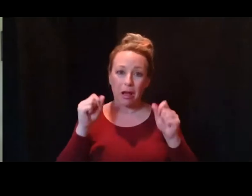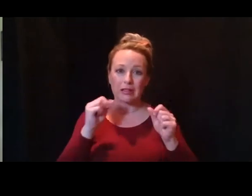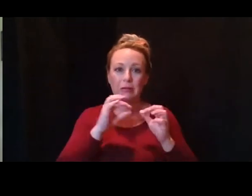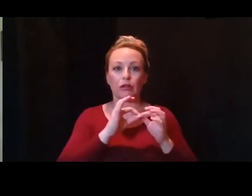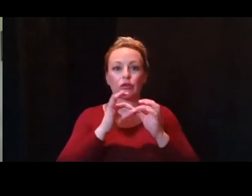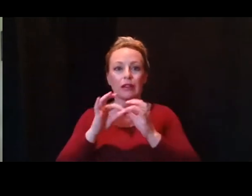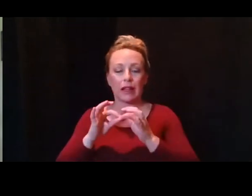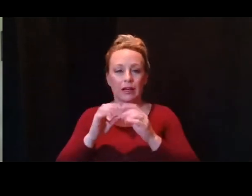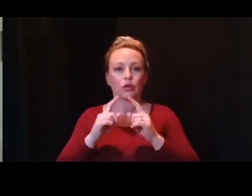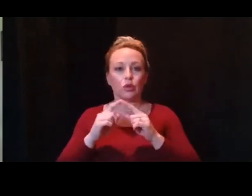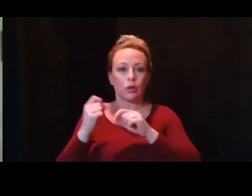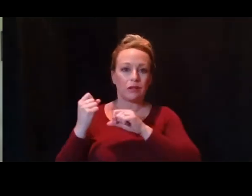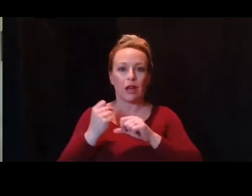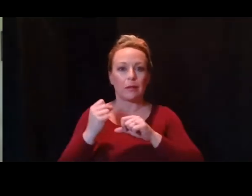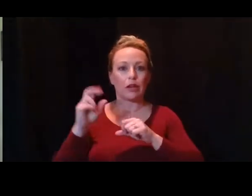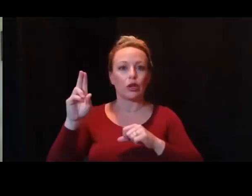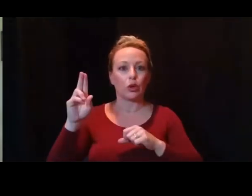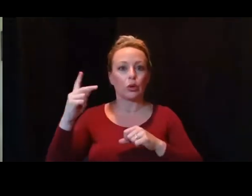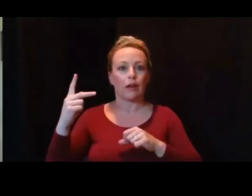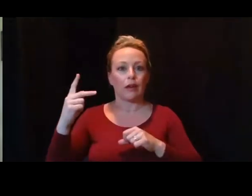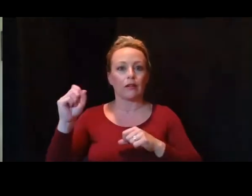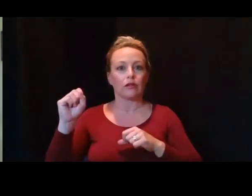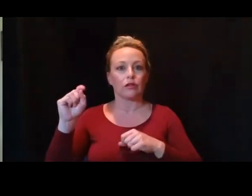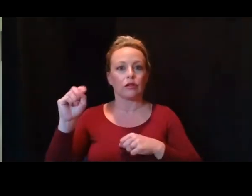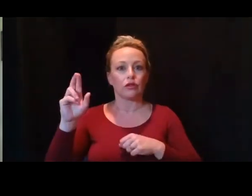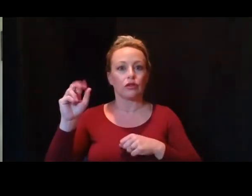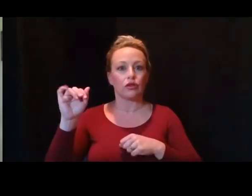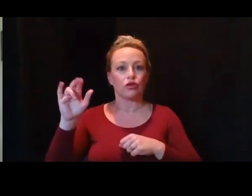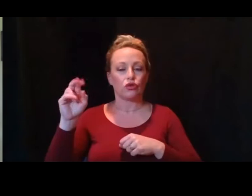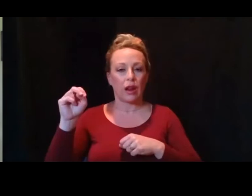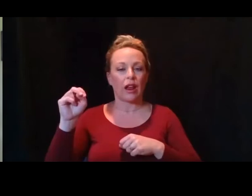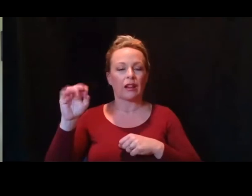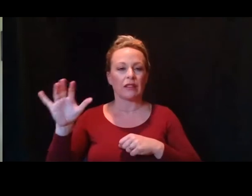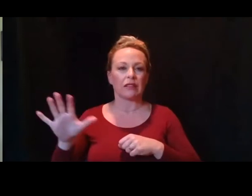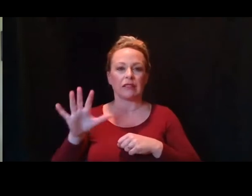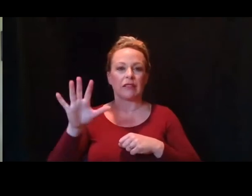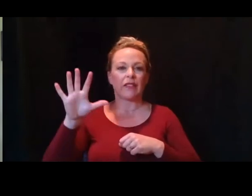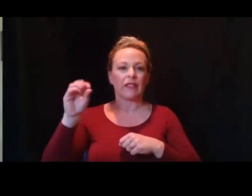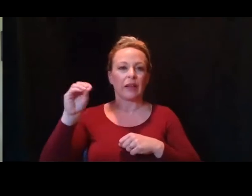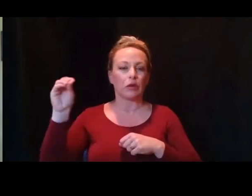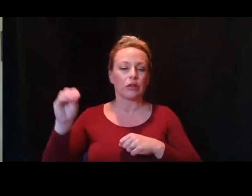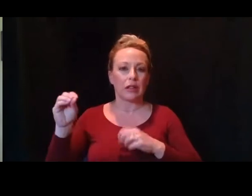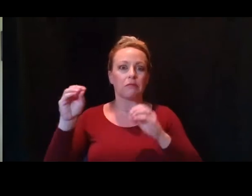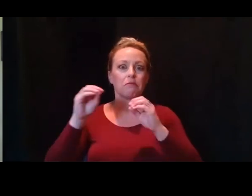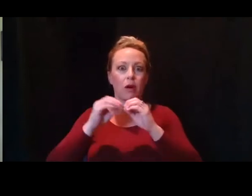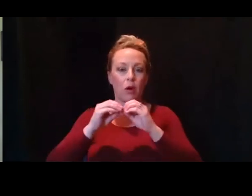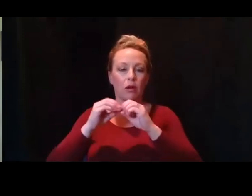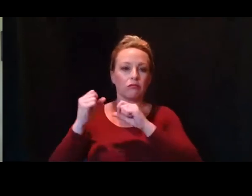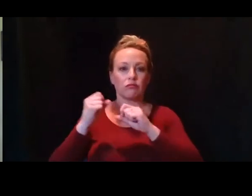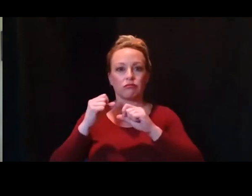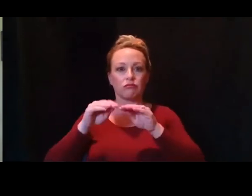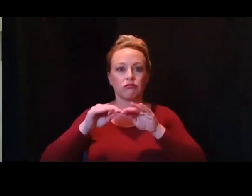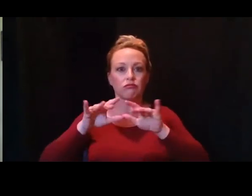dominant UK strain that we know is about 50 percent more transmissible than